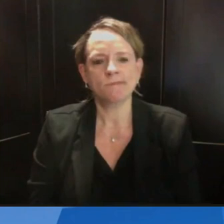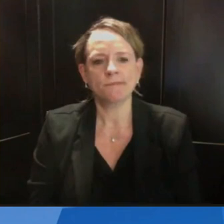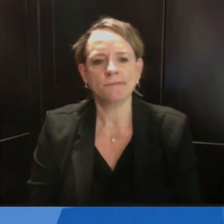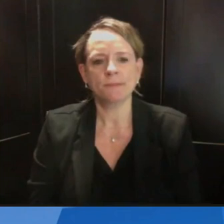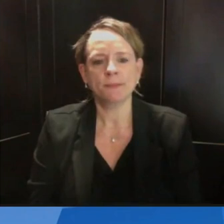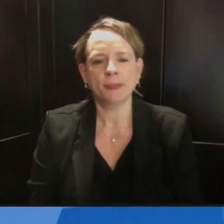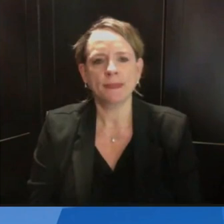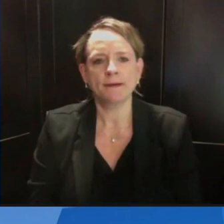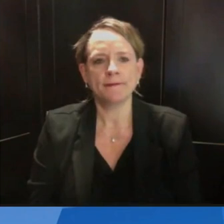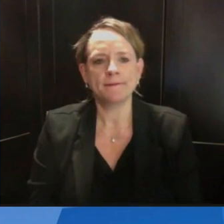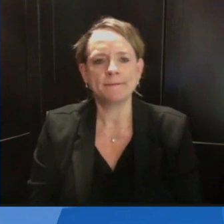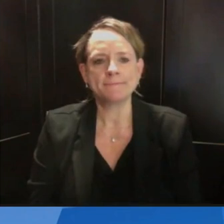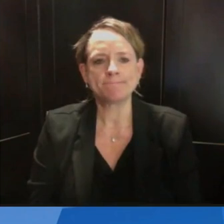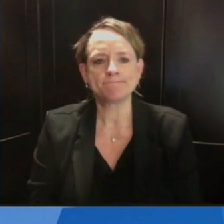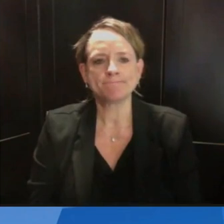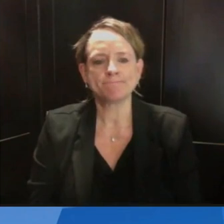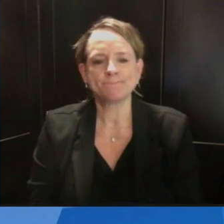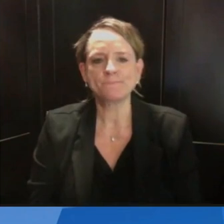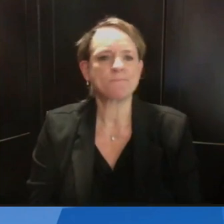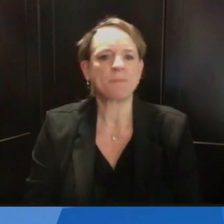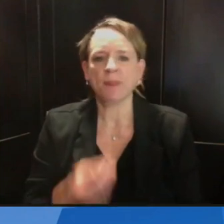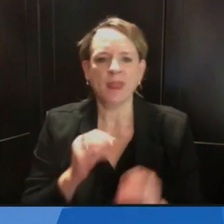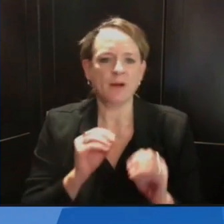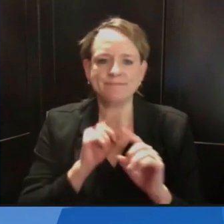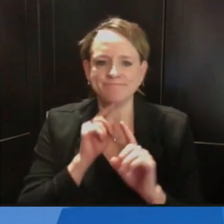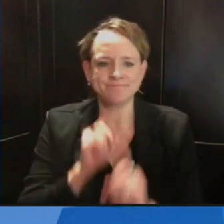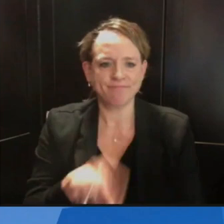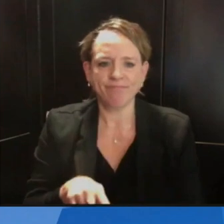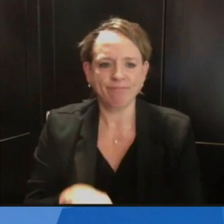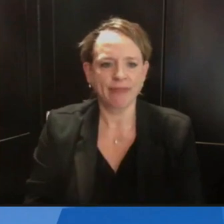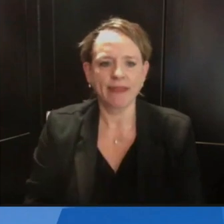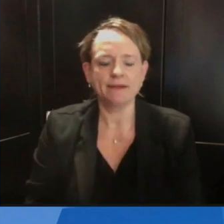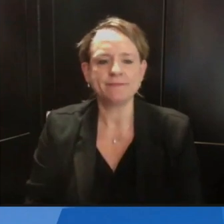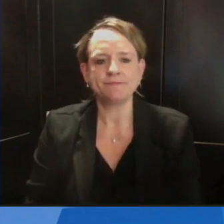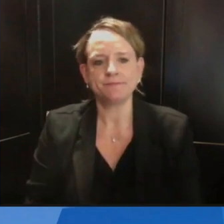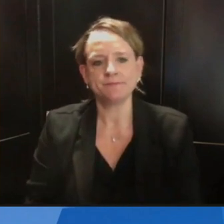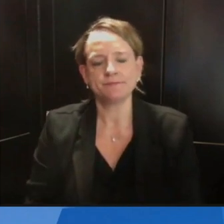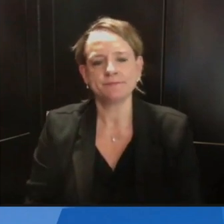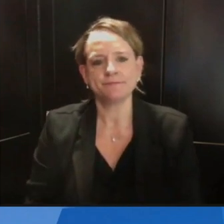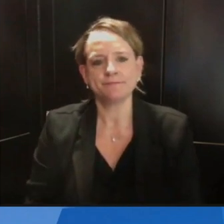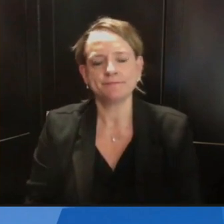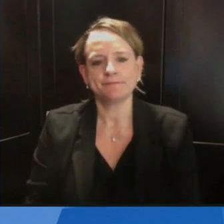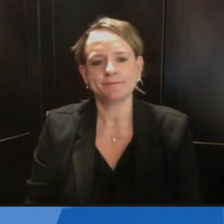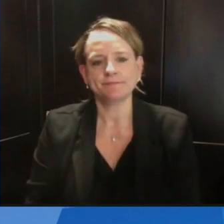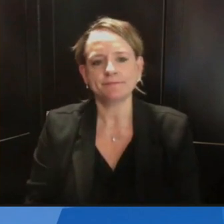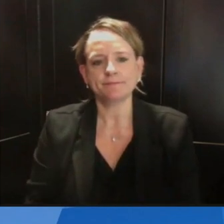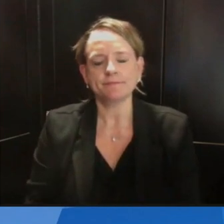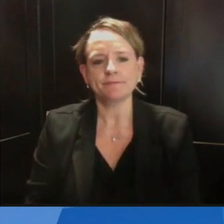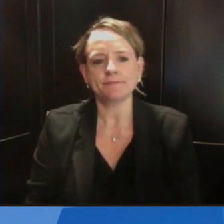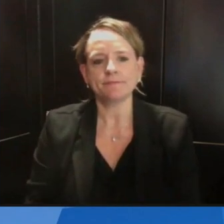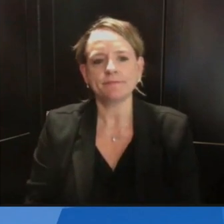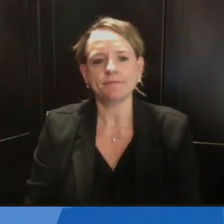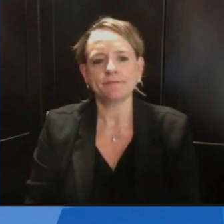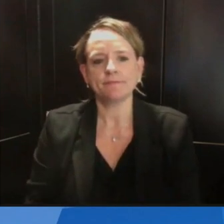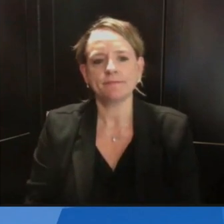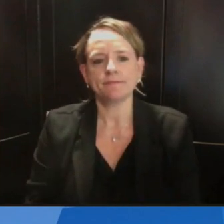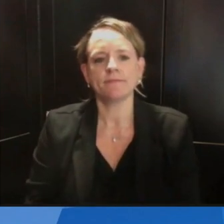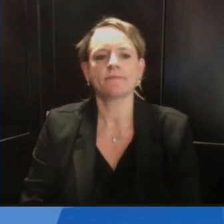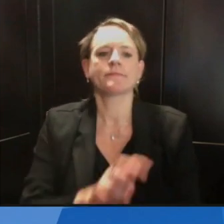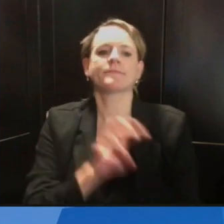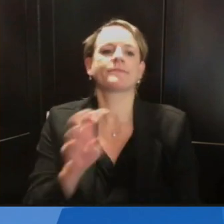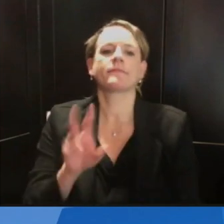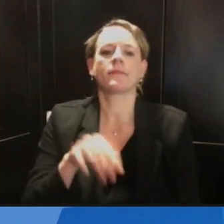Okay, we'll try to get back to Eric if we have time. We'll move on then to Casey Nelson from WTAQ in Green Bay.